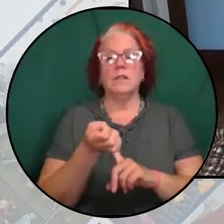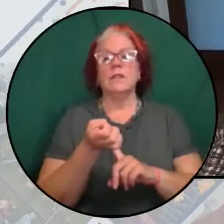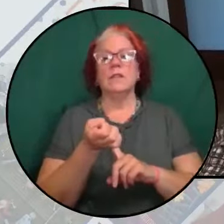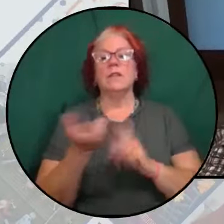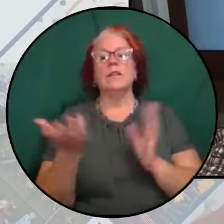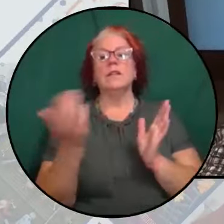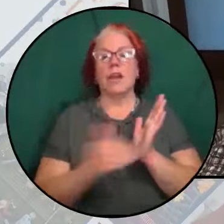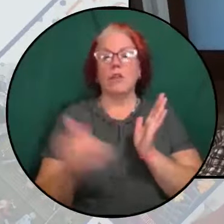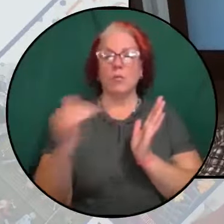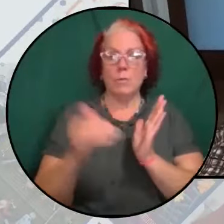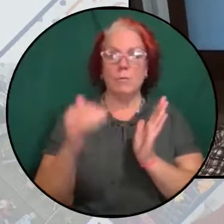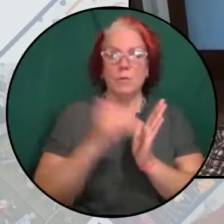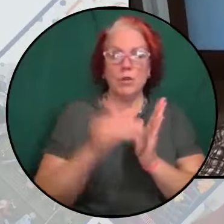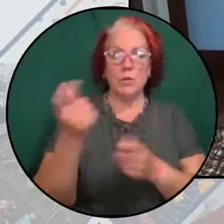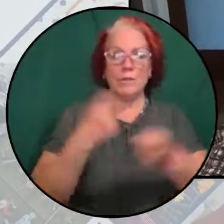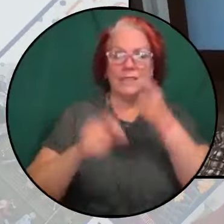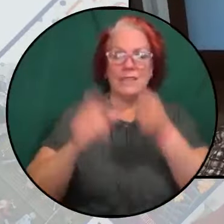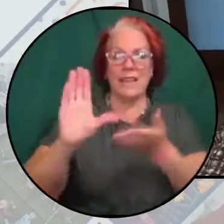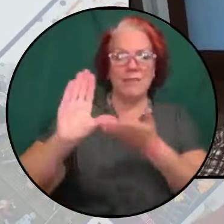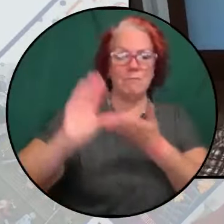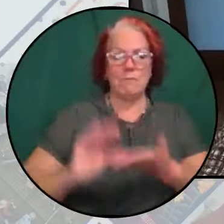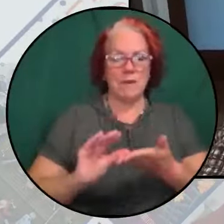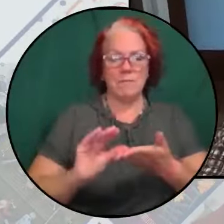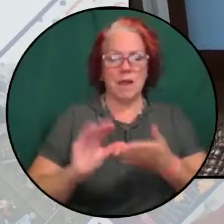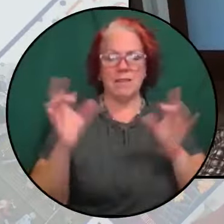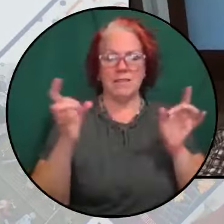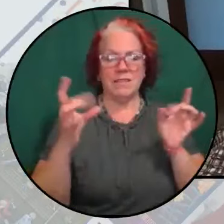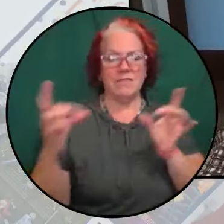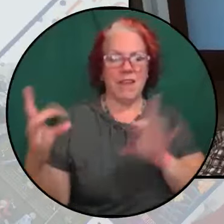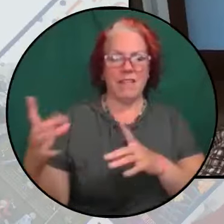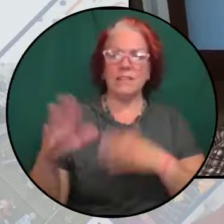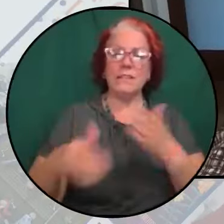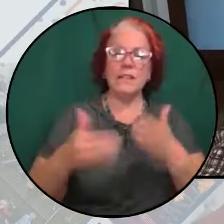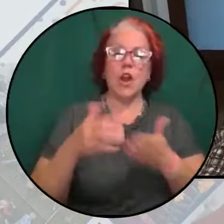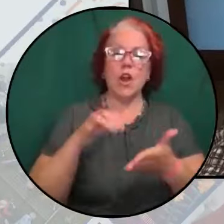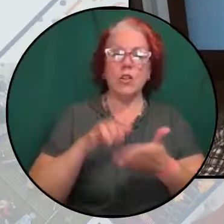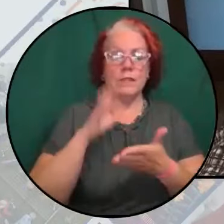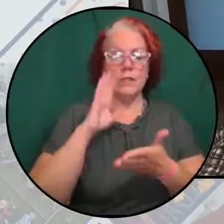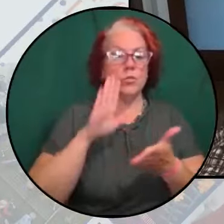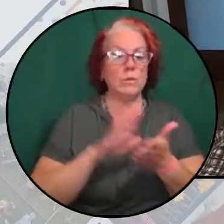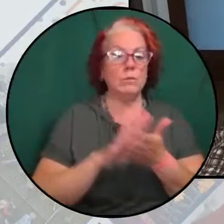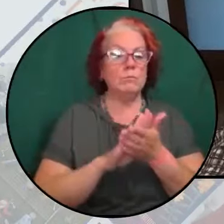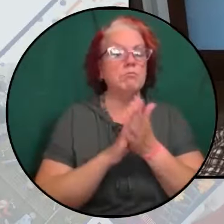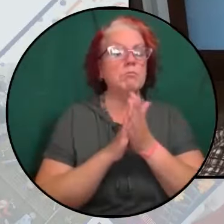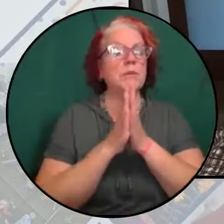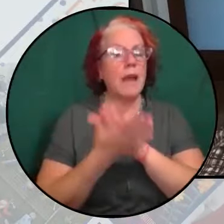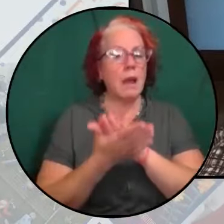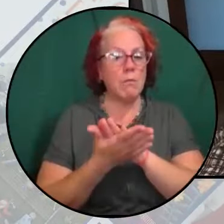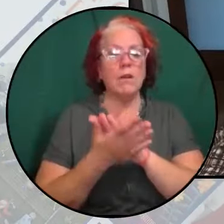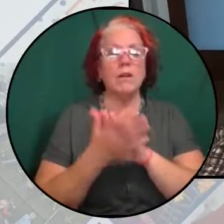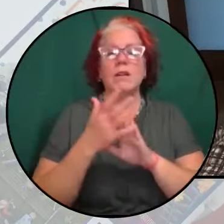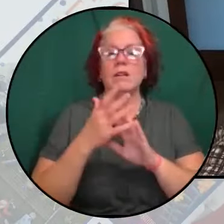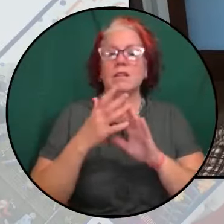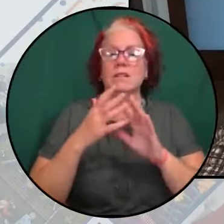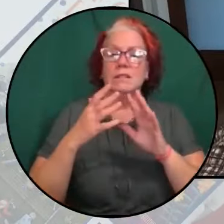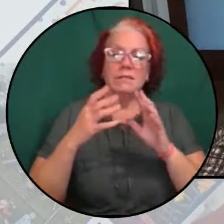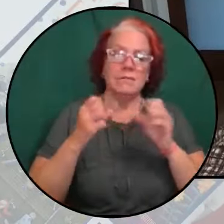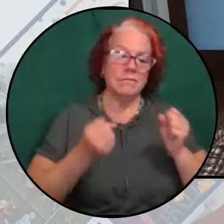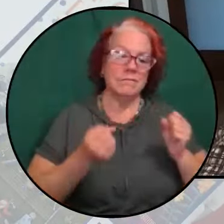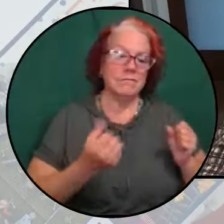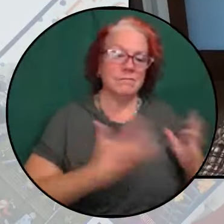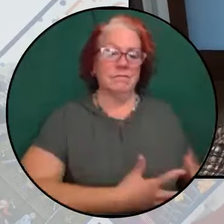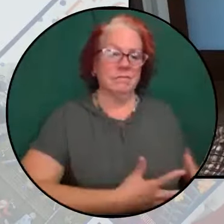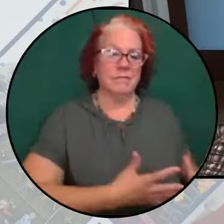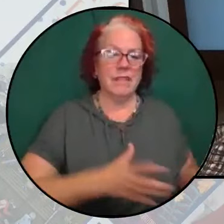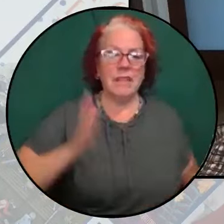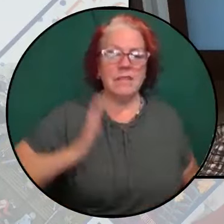minimize violence, all of this will have become relics of the past. And this is why